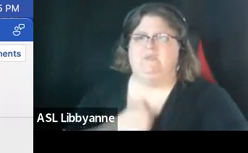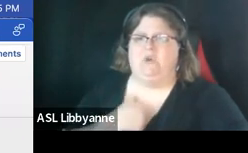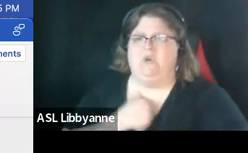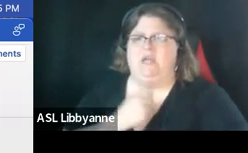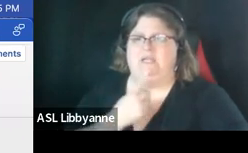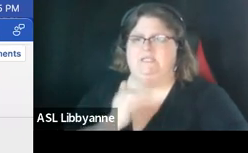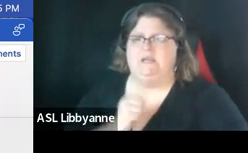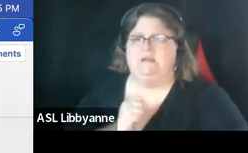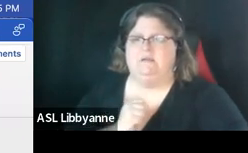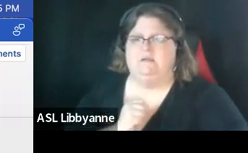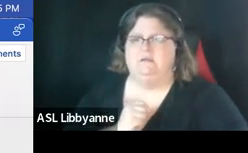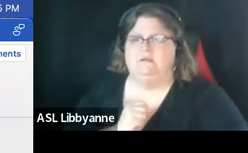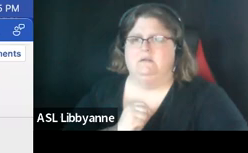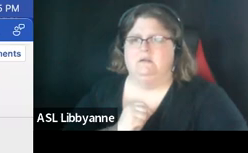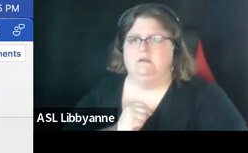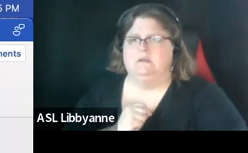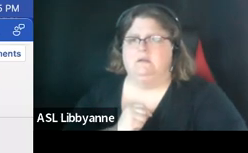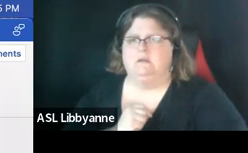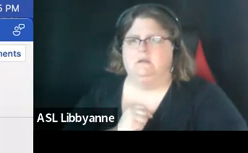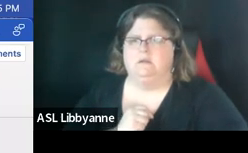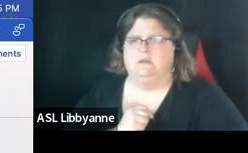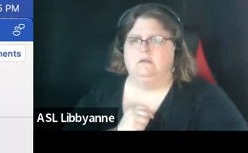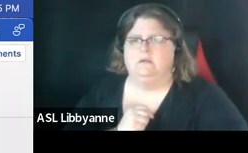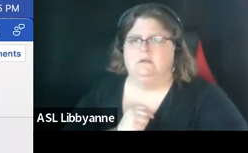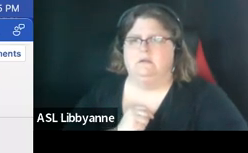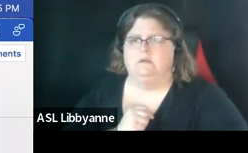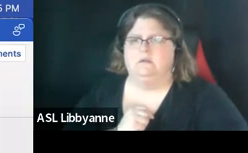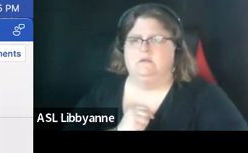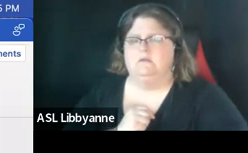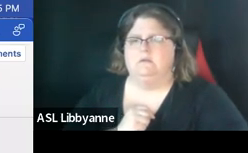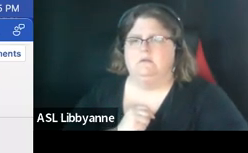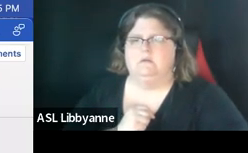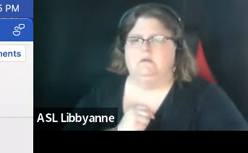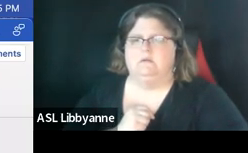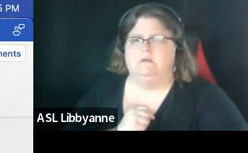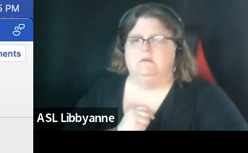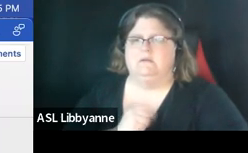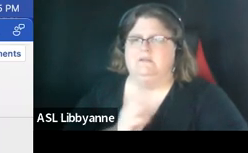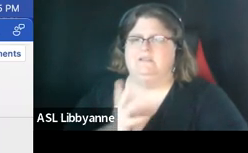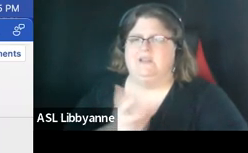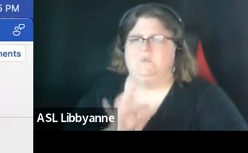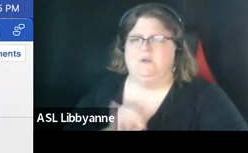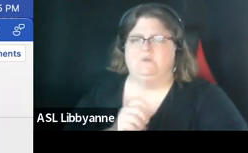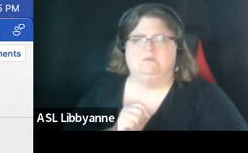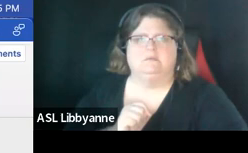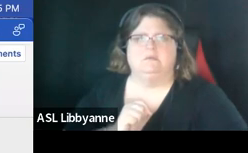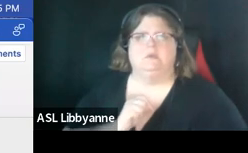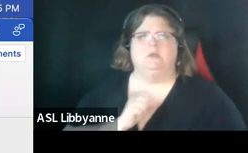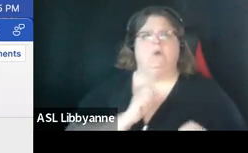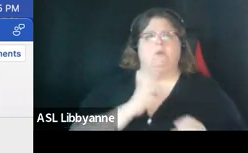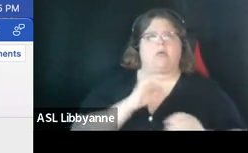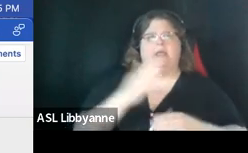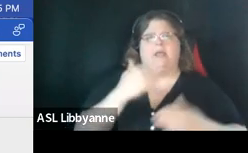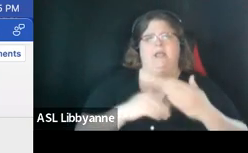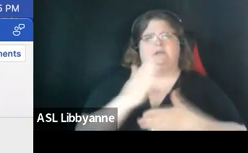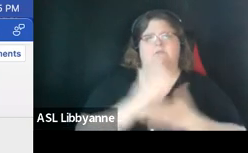all right so the if we may move on to the next section i know we're running a little long but we're almost there folks um the next section is